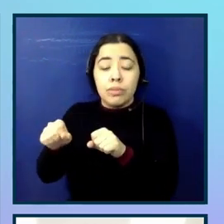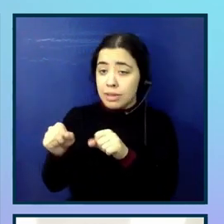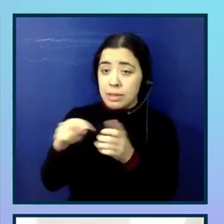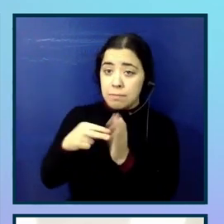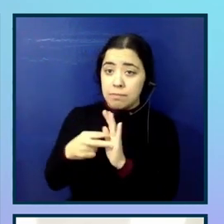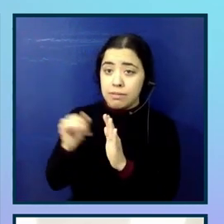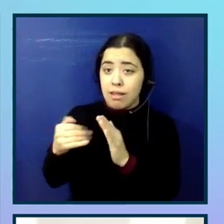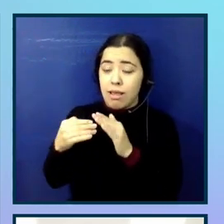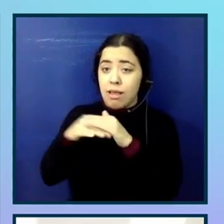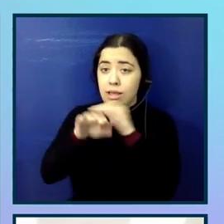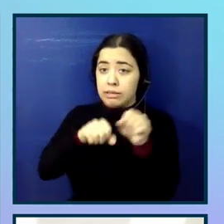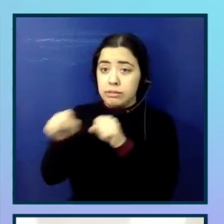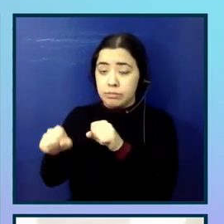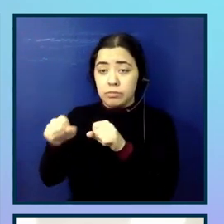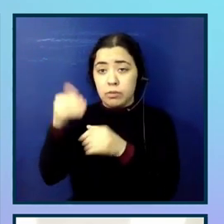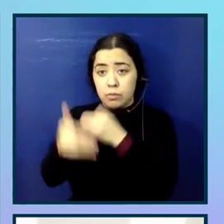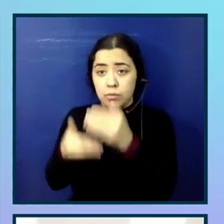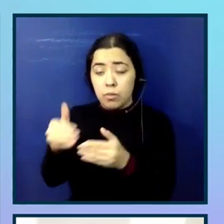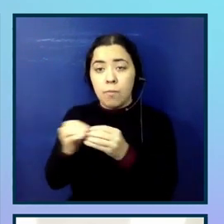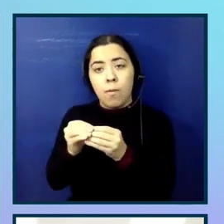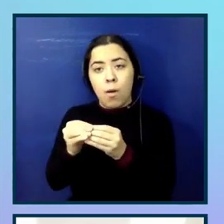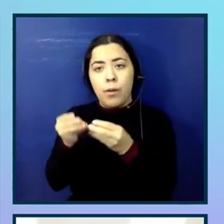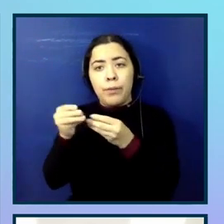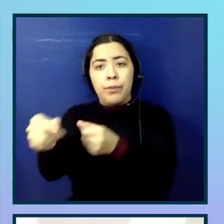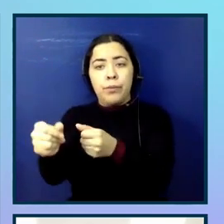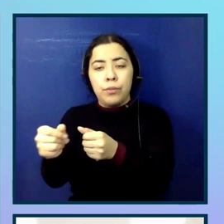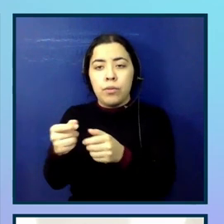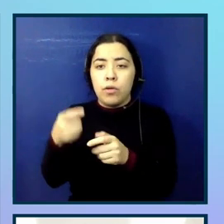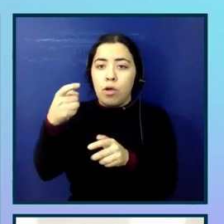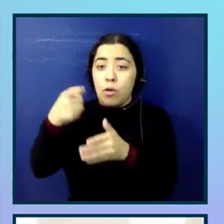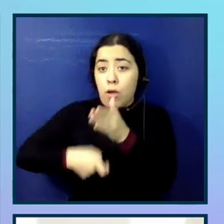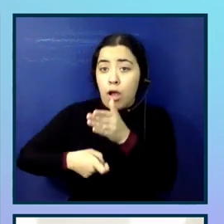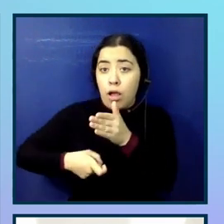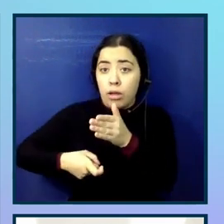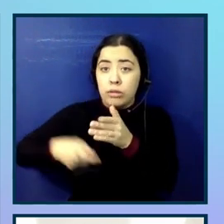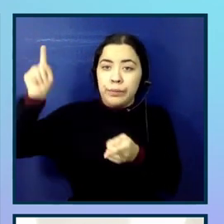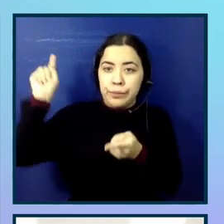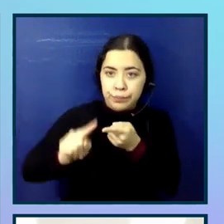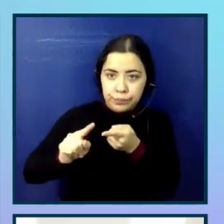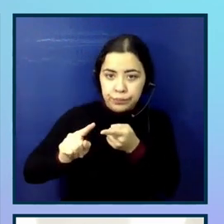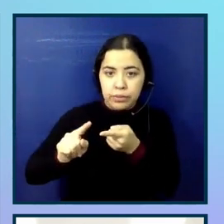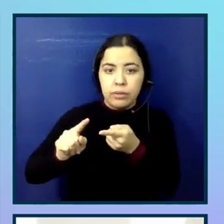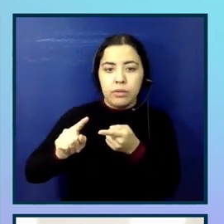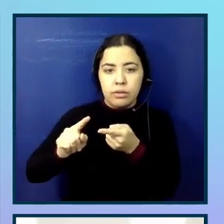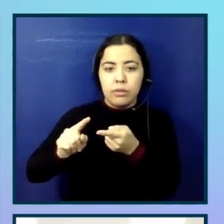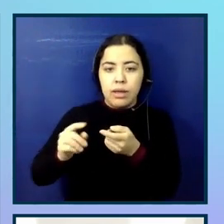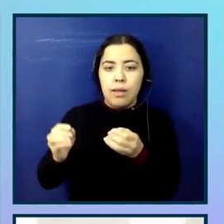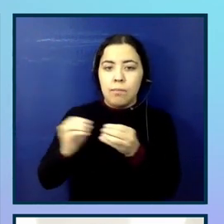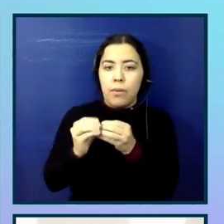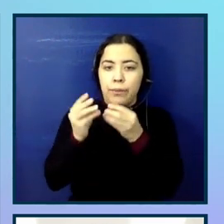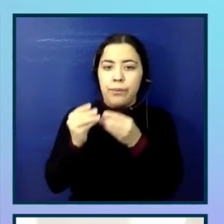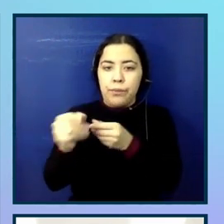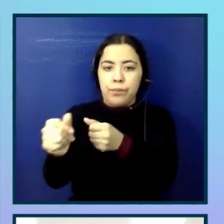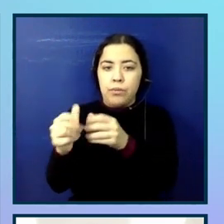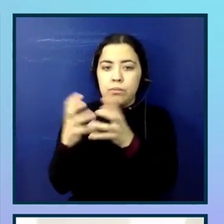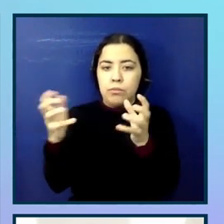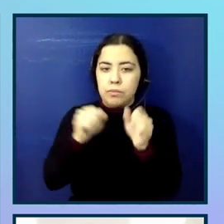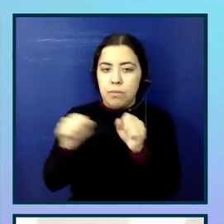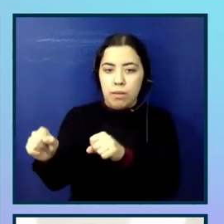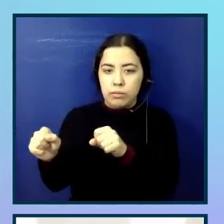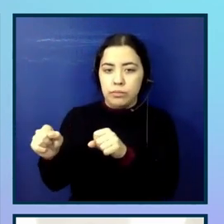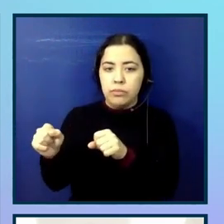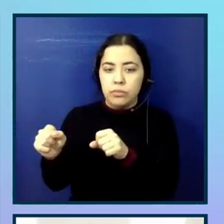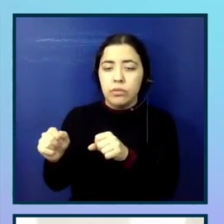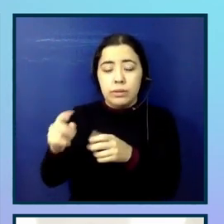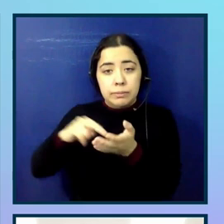process more efficient, more cost effective and as non-disruptive as possible. So training everyone is really important. I'm going to talk about what we